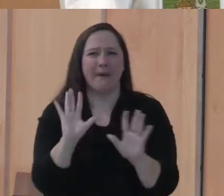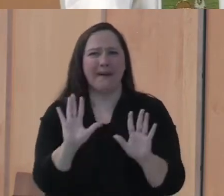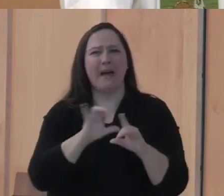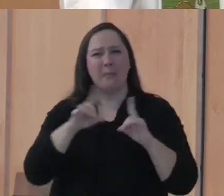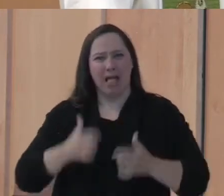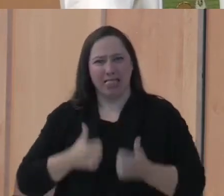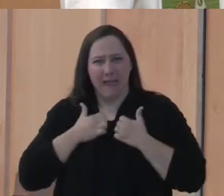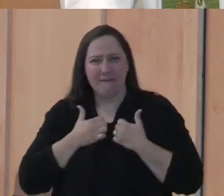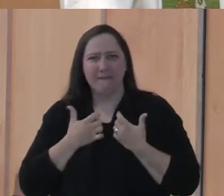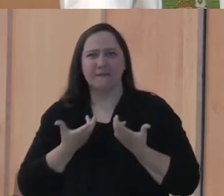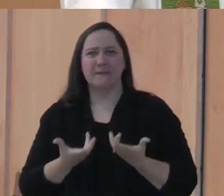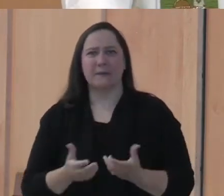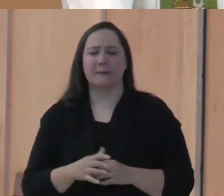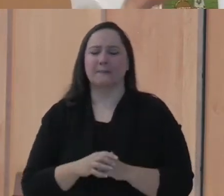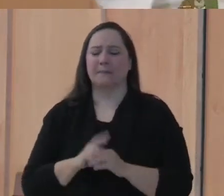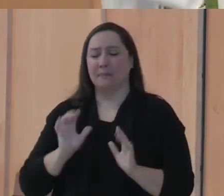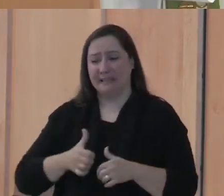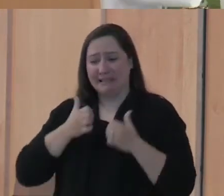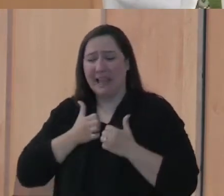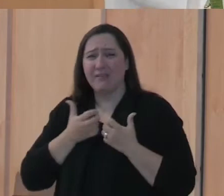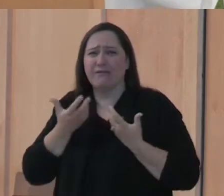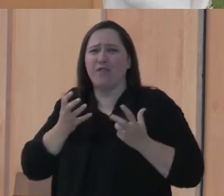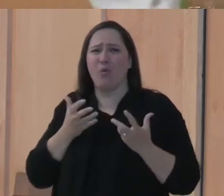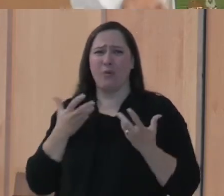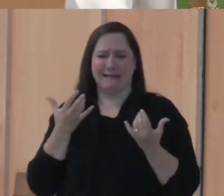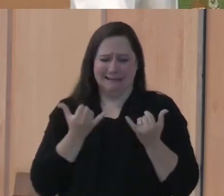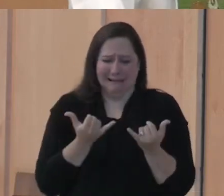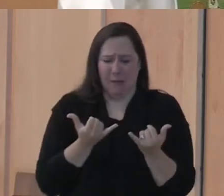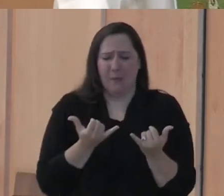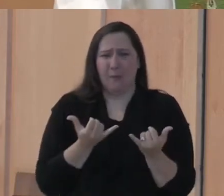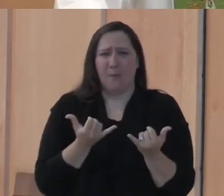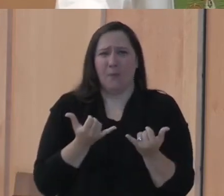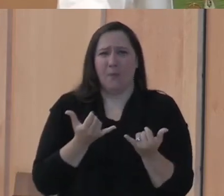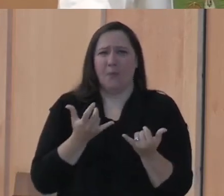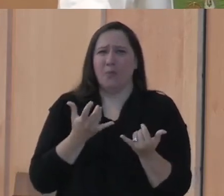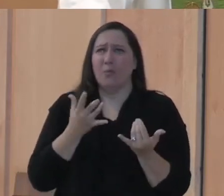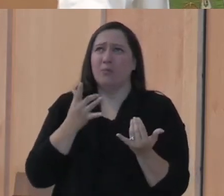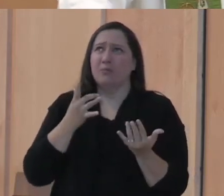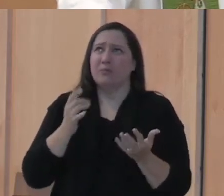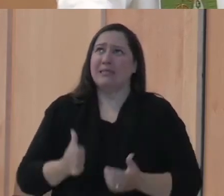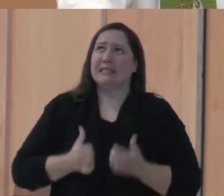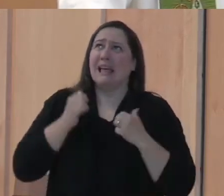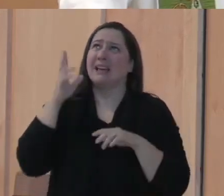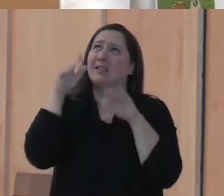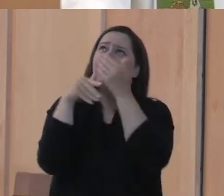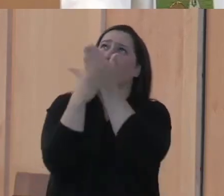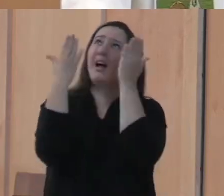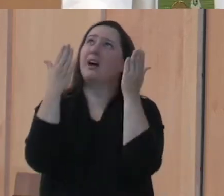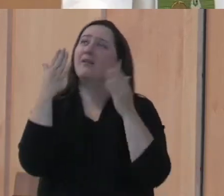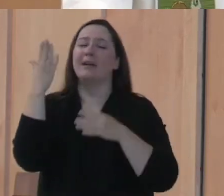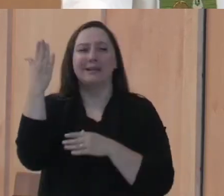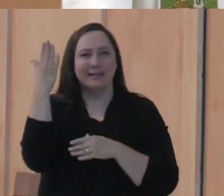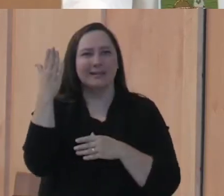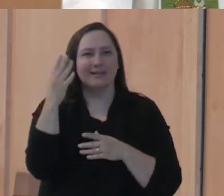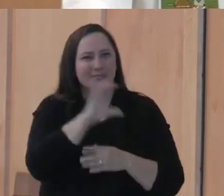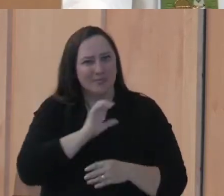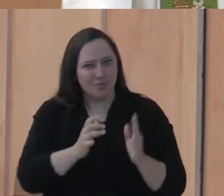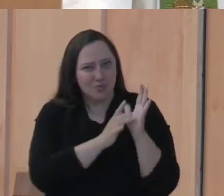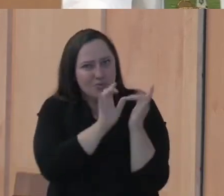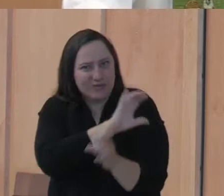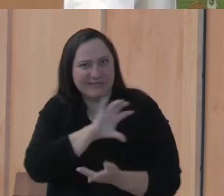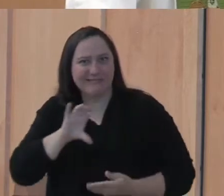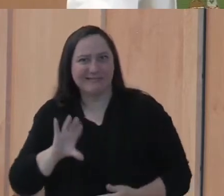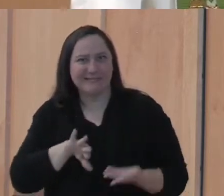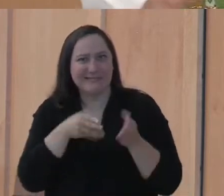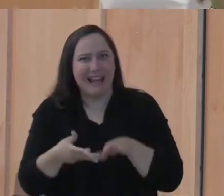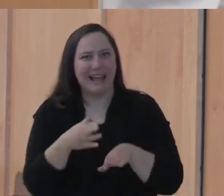life. Life already here and now, and eternal life in heaven because Christ Jesus died on a cross. And